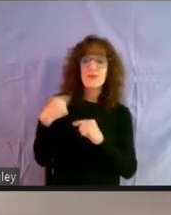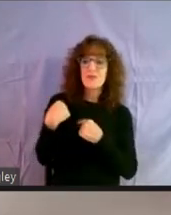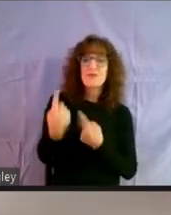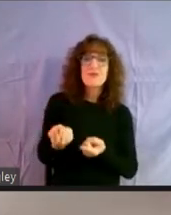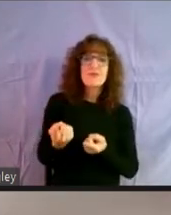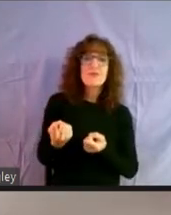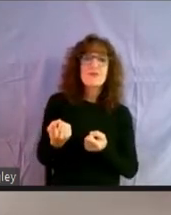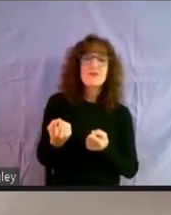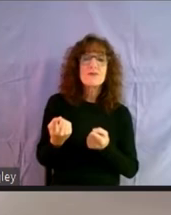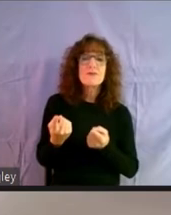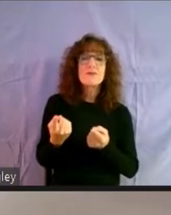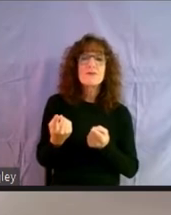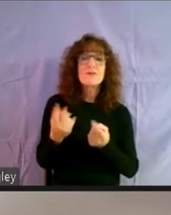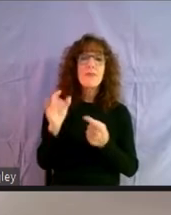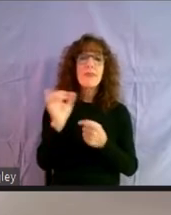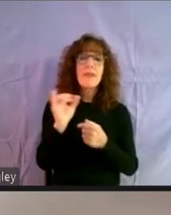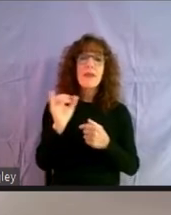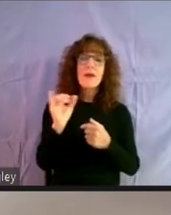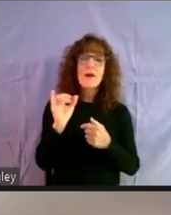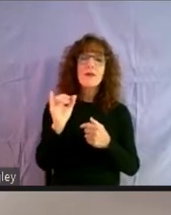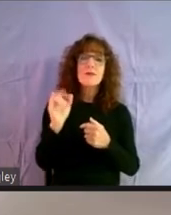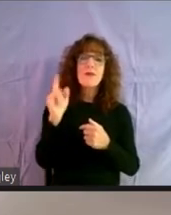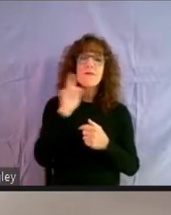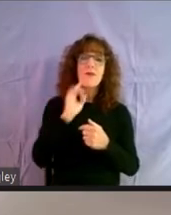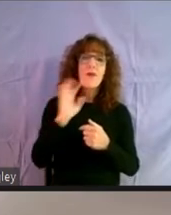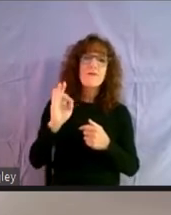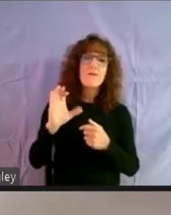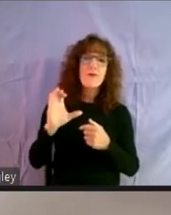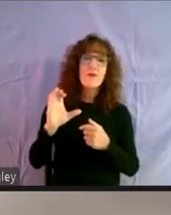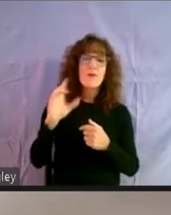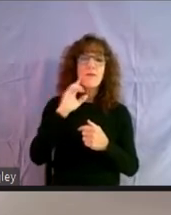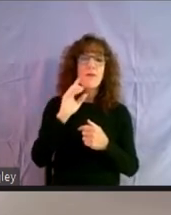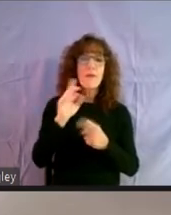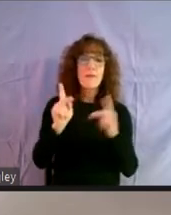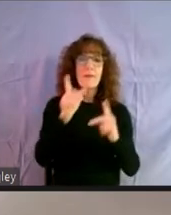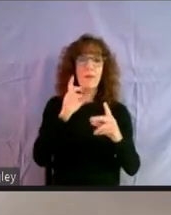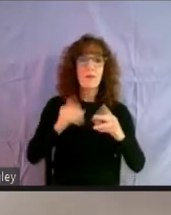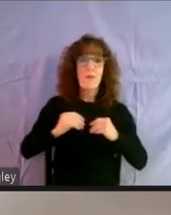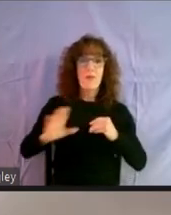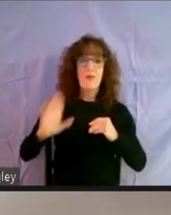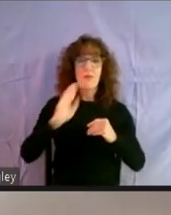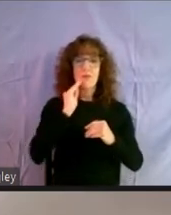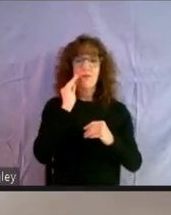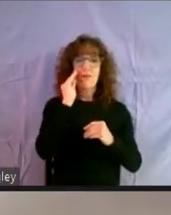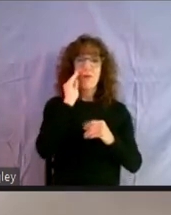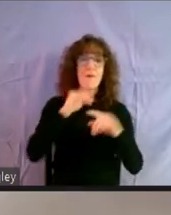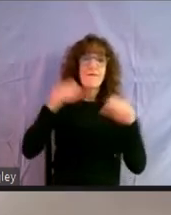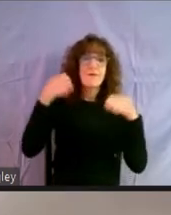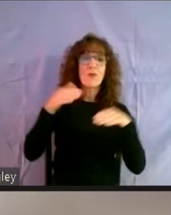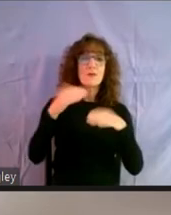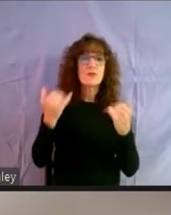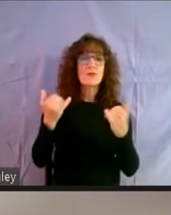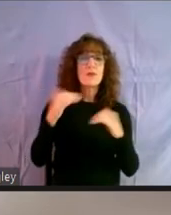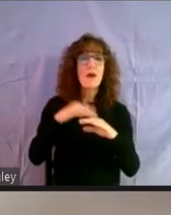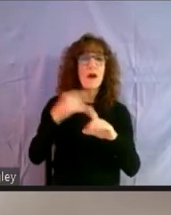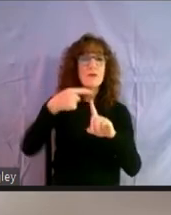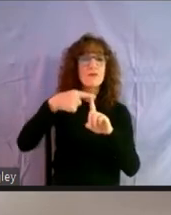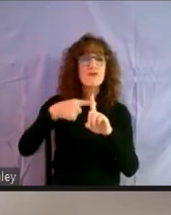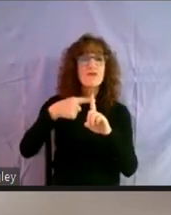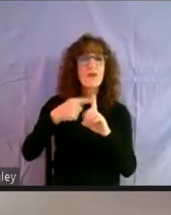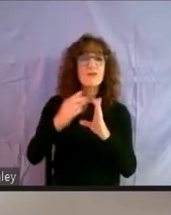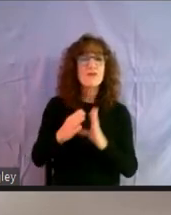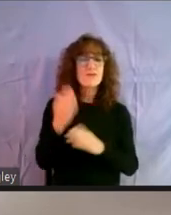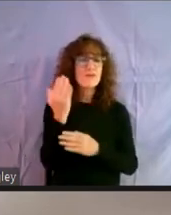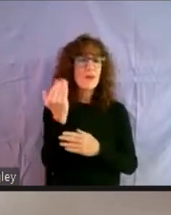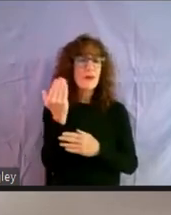on foreclosures for homeowners. We're going to focus mostly on renters. And part of the reason